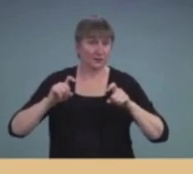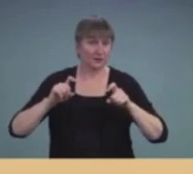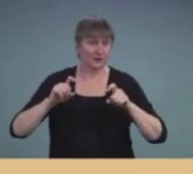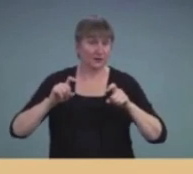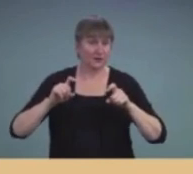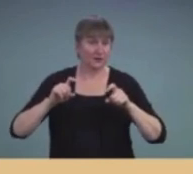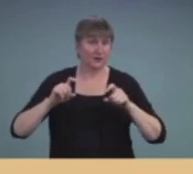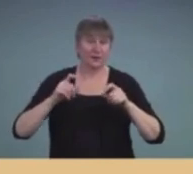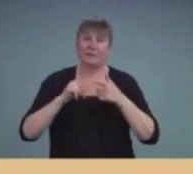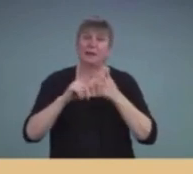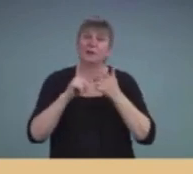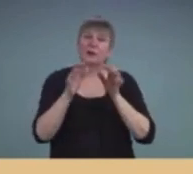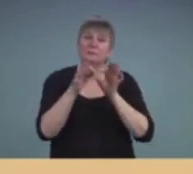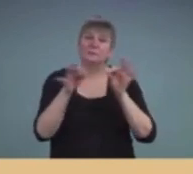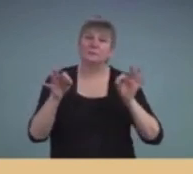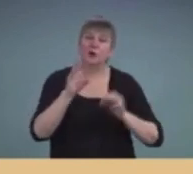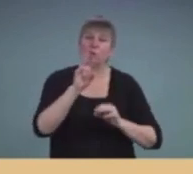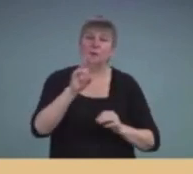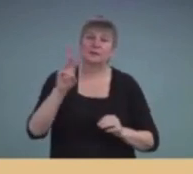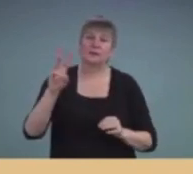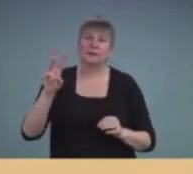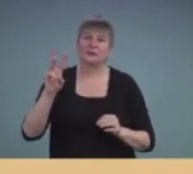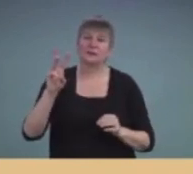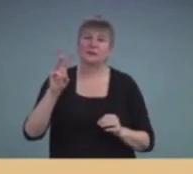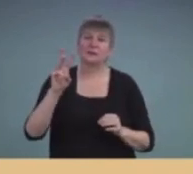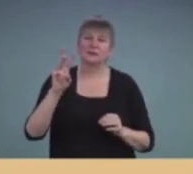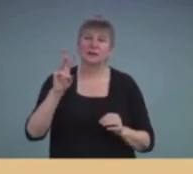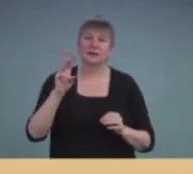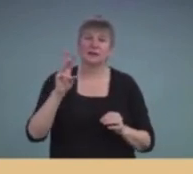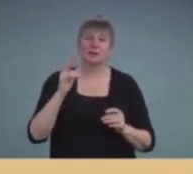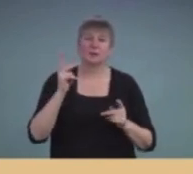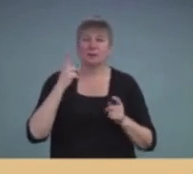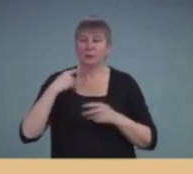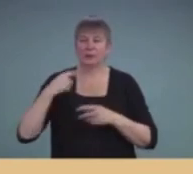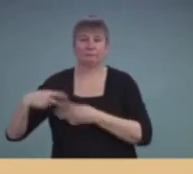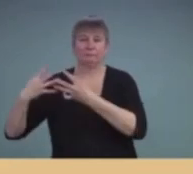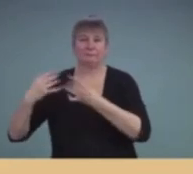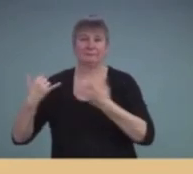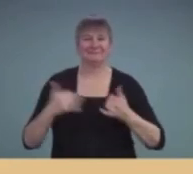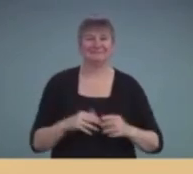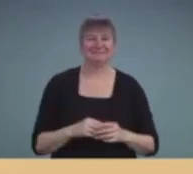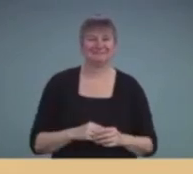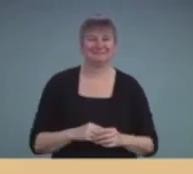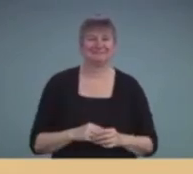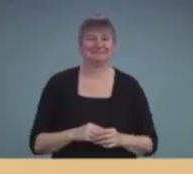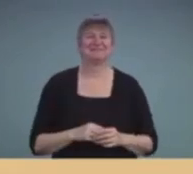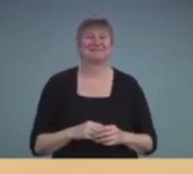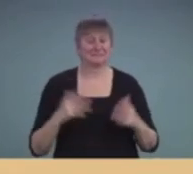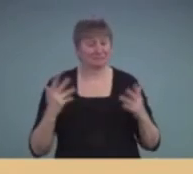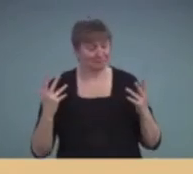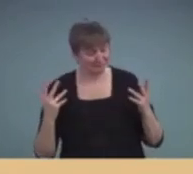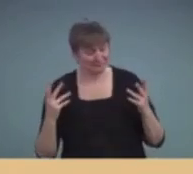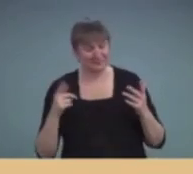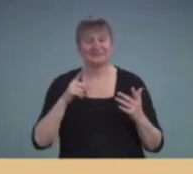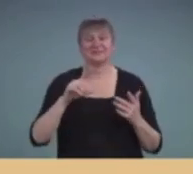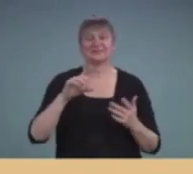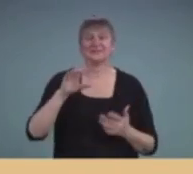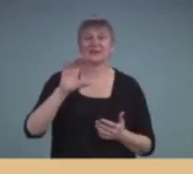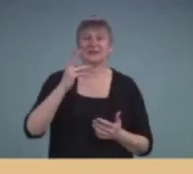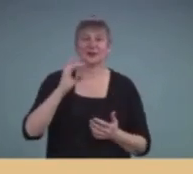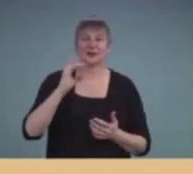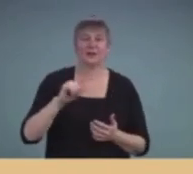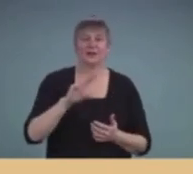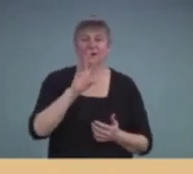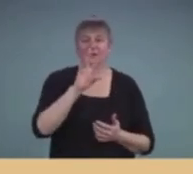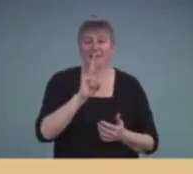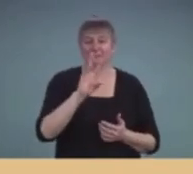your website? Maybe you can just give it to us verbally so people can look that up. Yeah. Just www